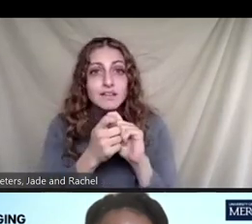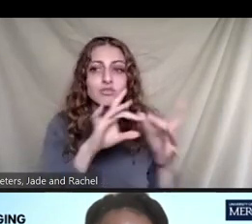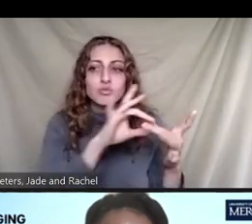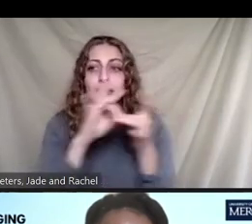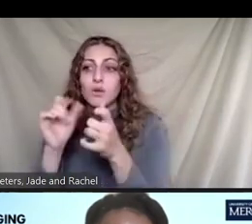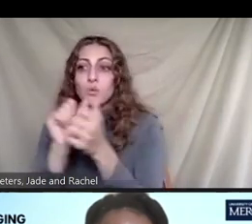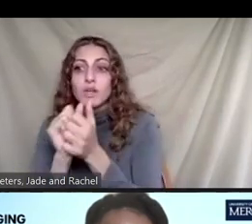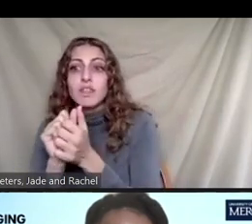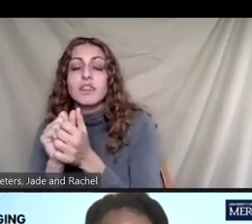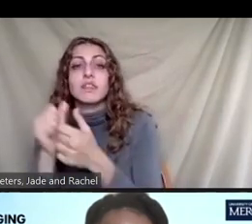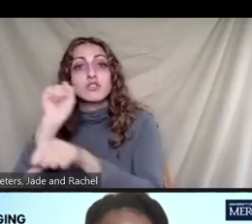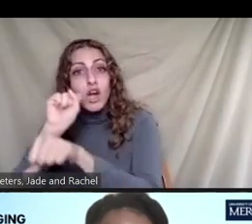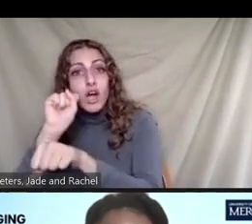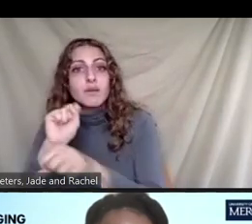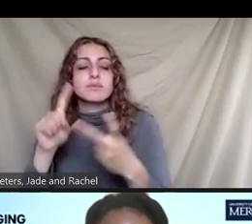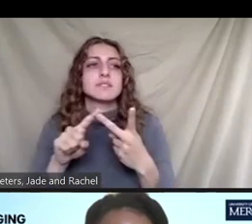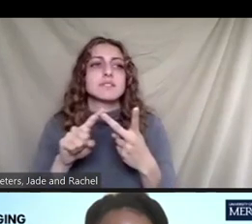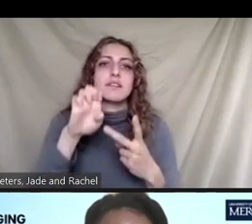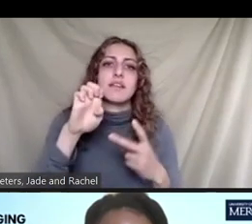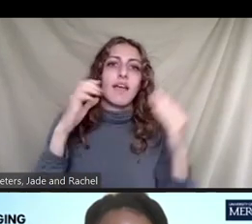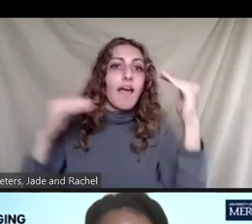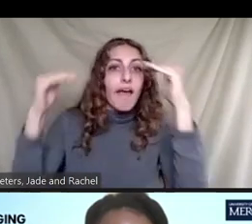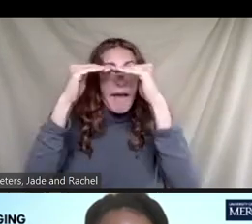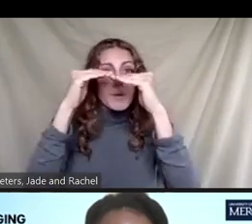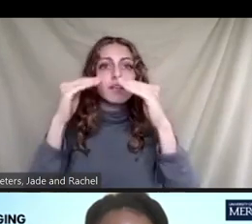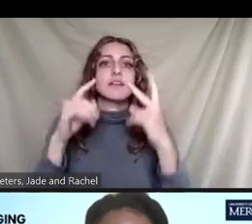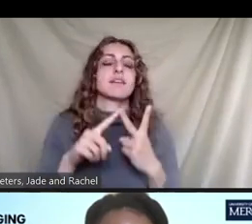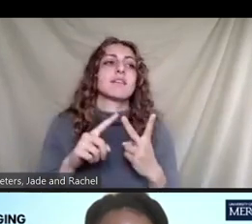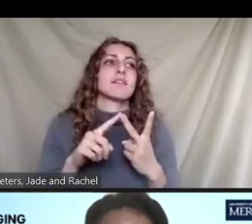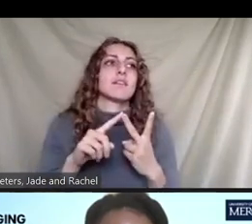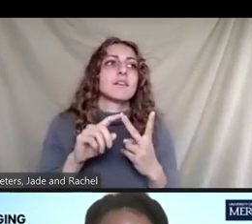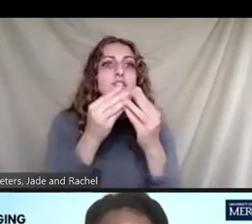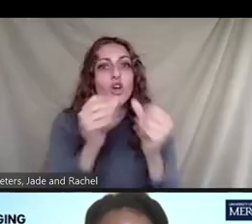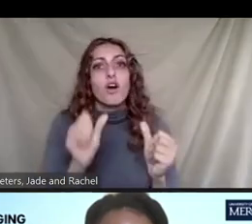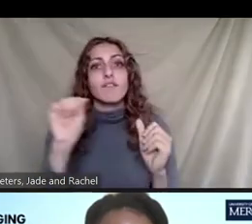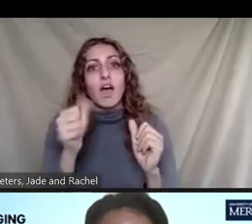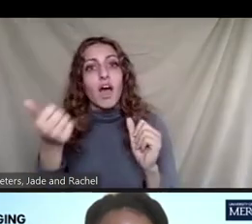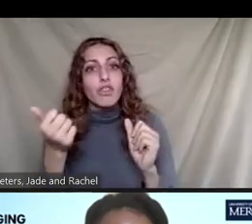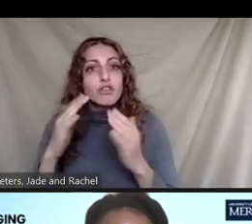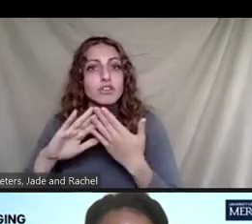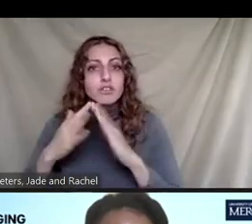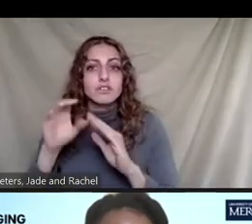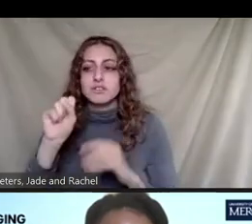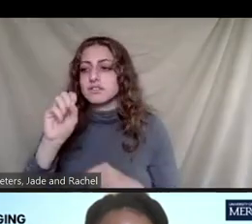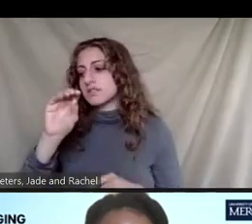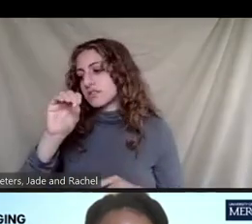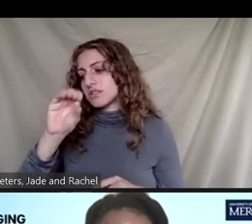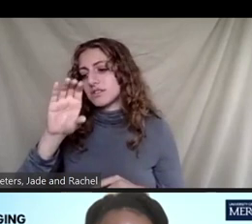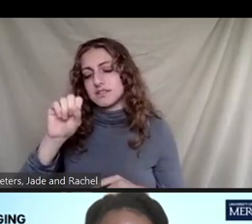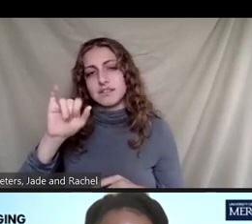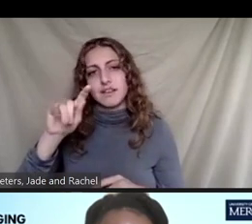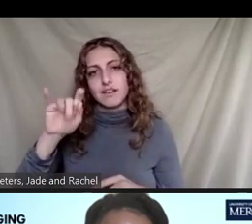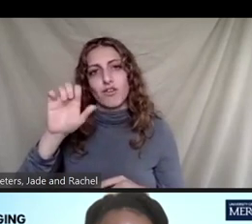does this intersect with issues of equity? How do we solve other societal problems that also solve our challenges around climate change?